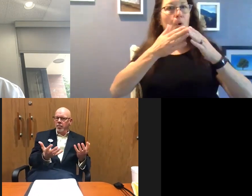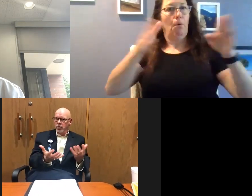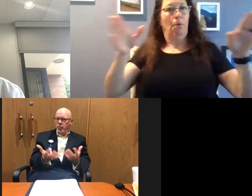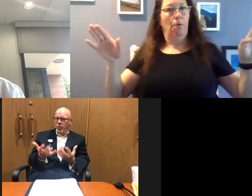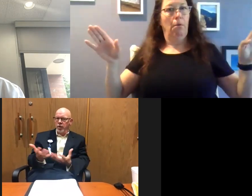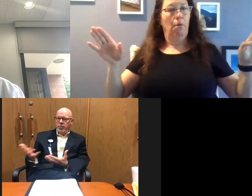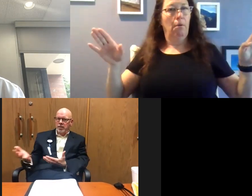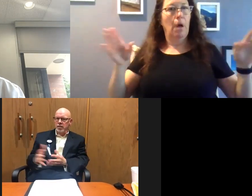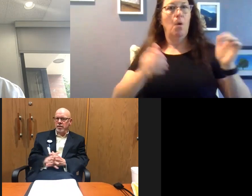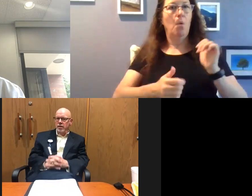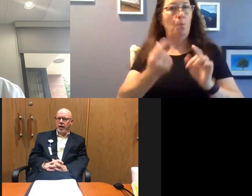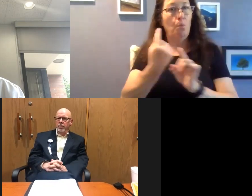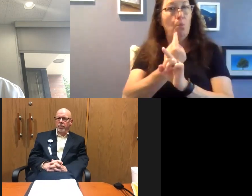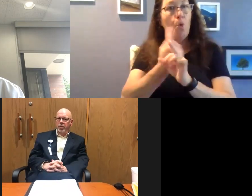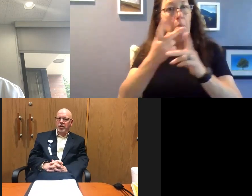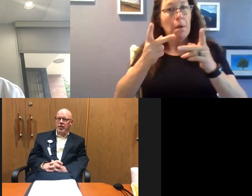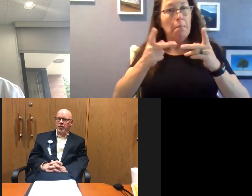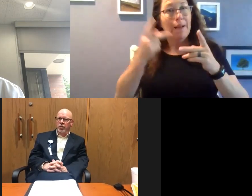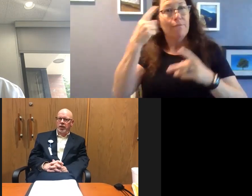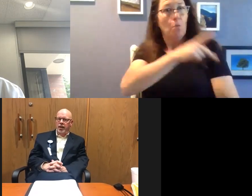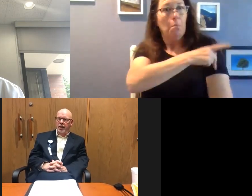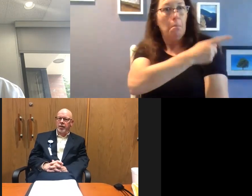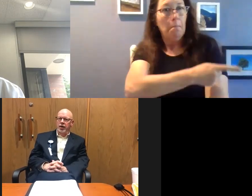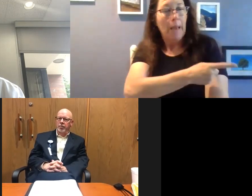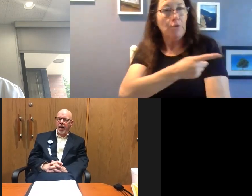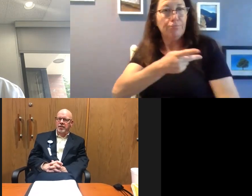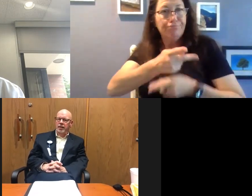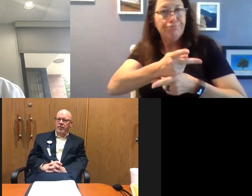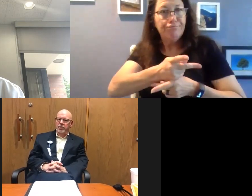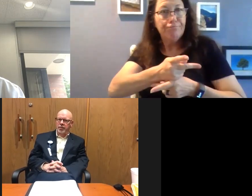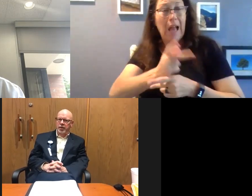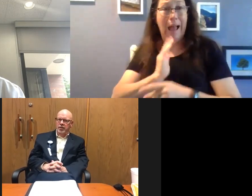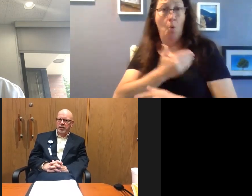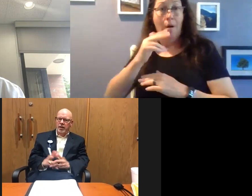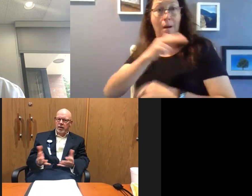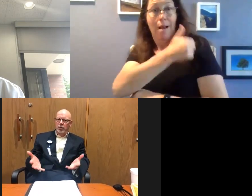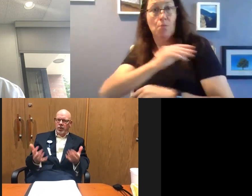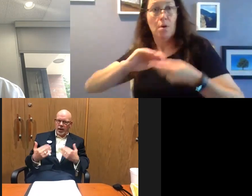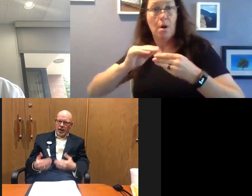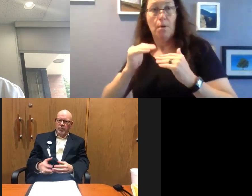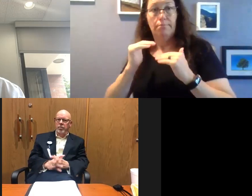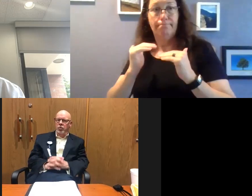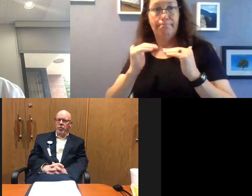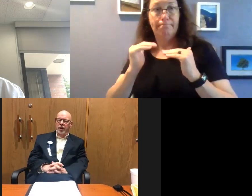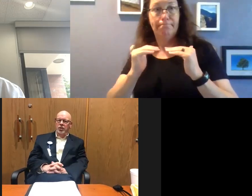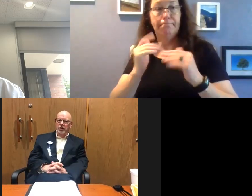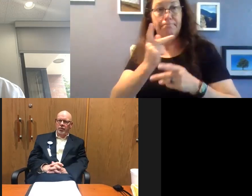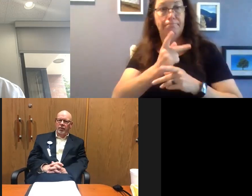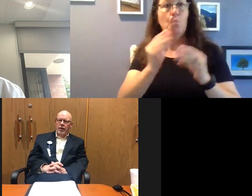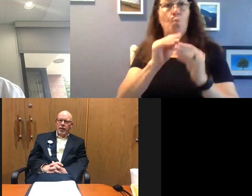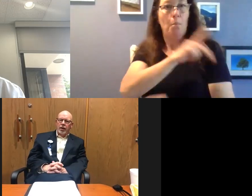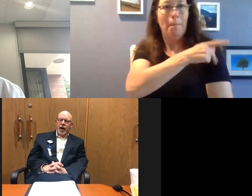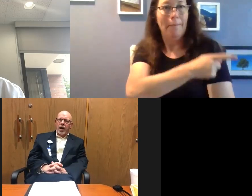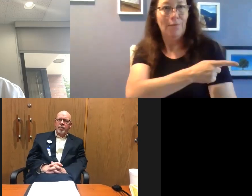most appropriate places for patients. So we can kind of keep our capacity levels at a place where we can handle more patients.